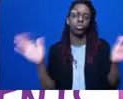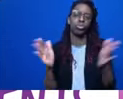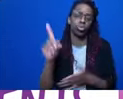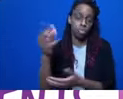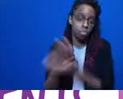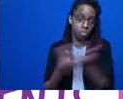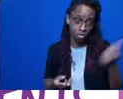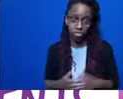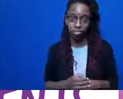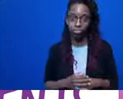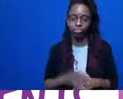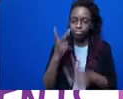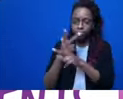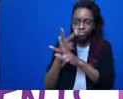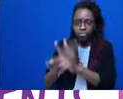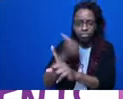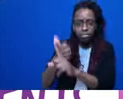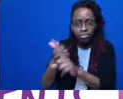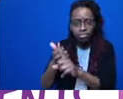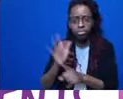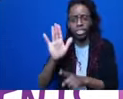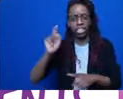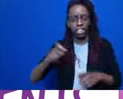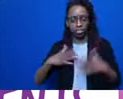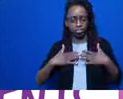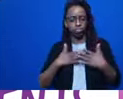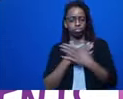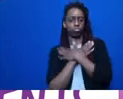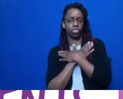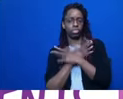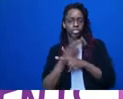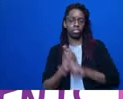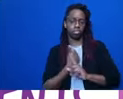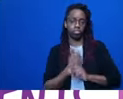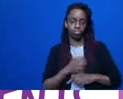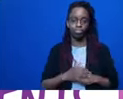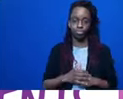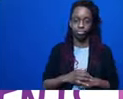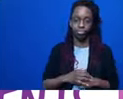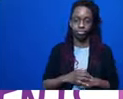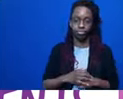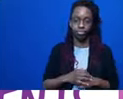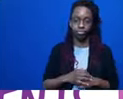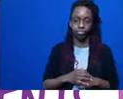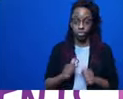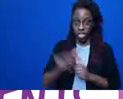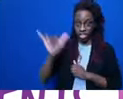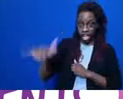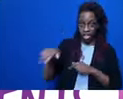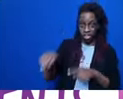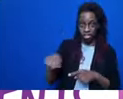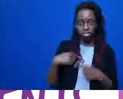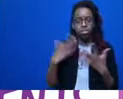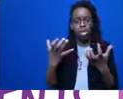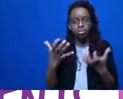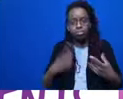So with that, I want to kind of get us situated about what